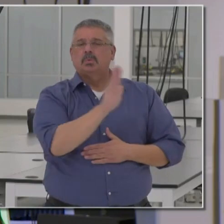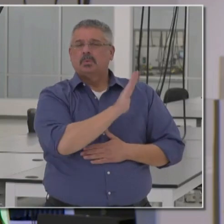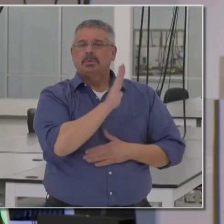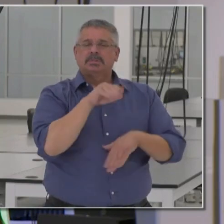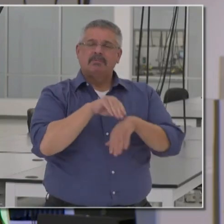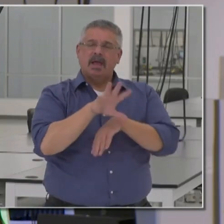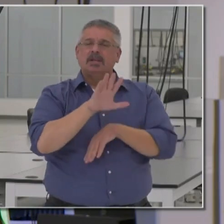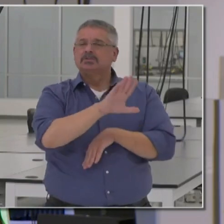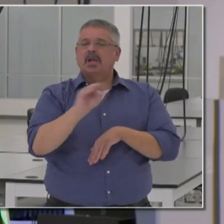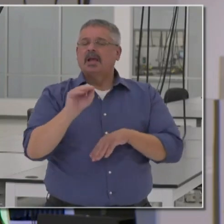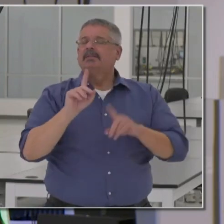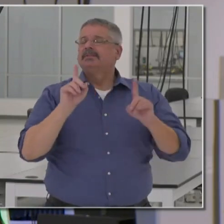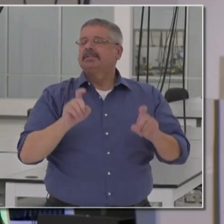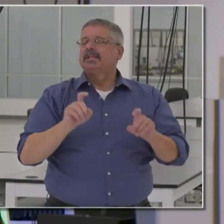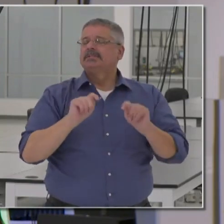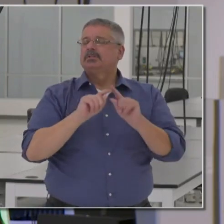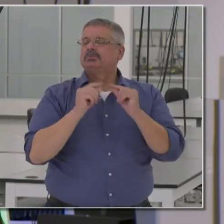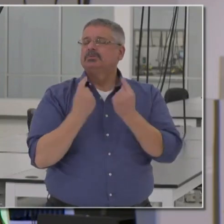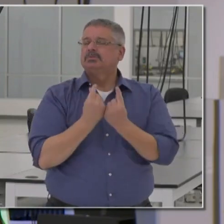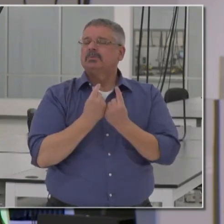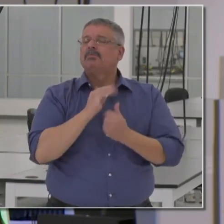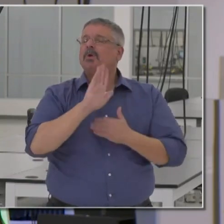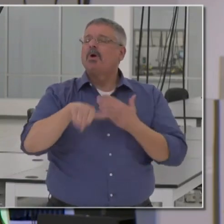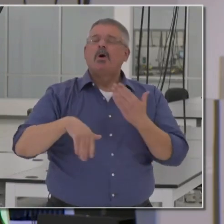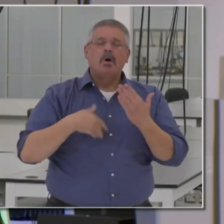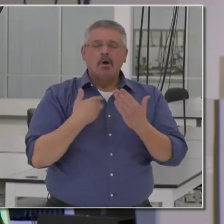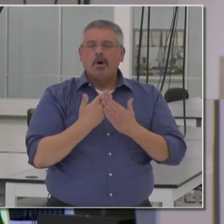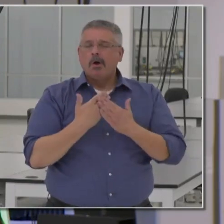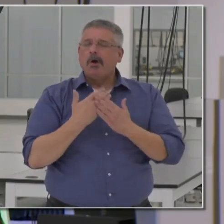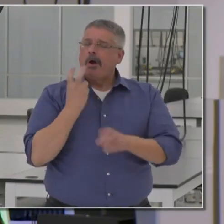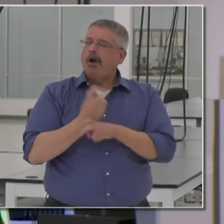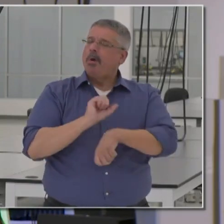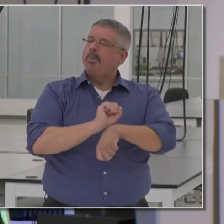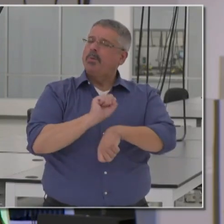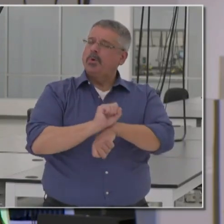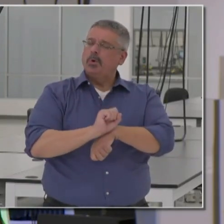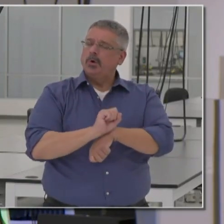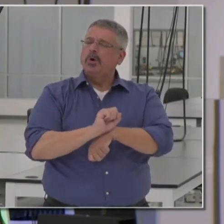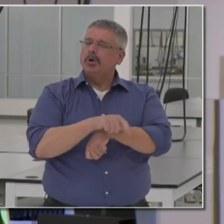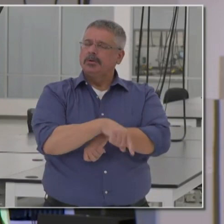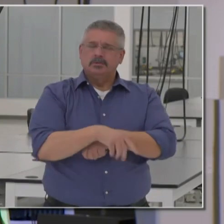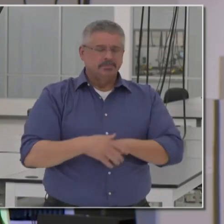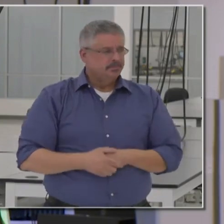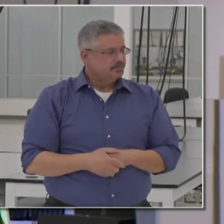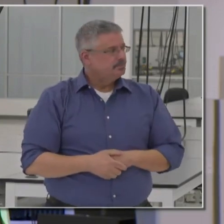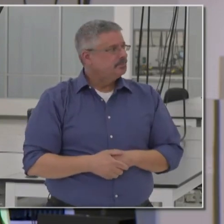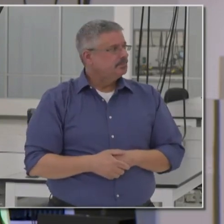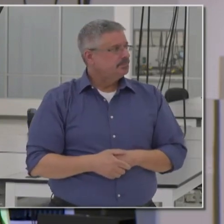advisors and the testing task force for all their hard work, getting us to this point as well. Dr. Galley.